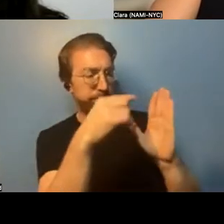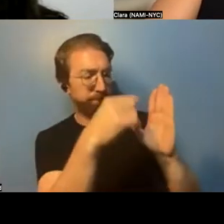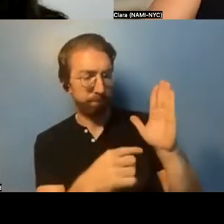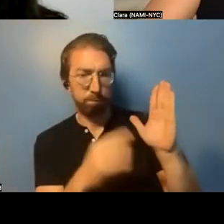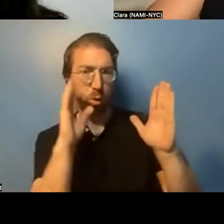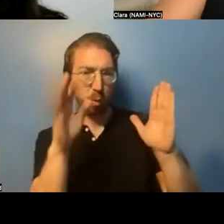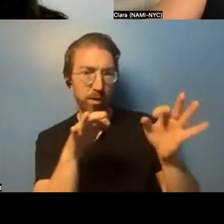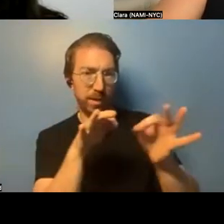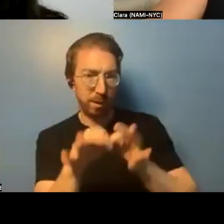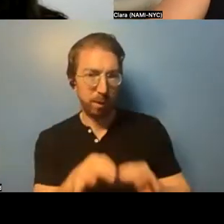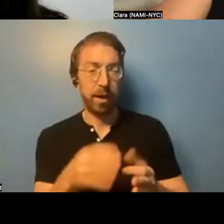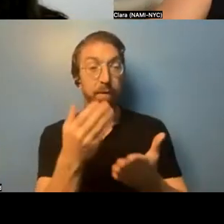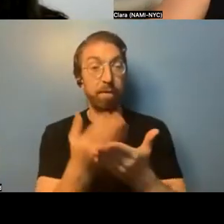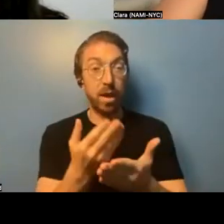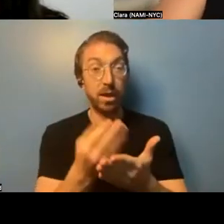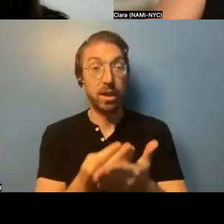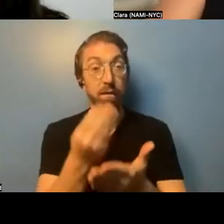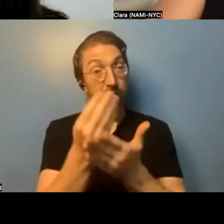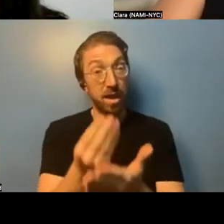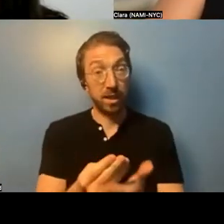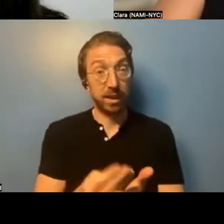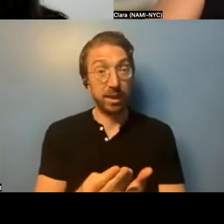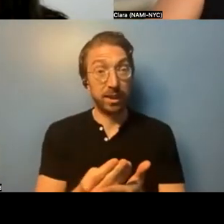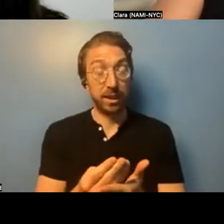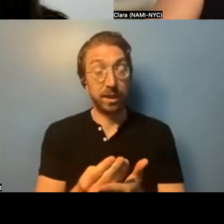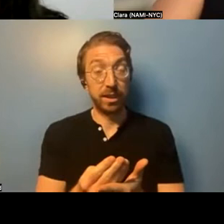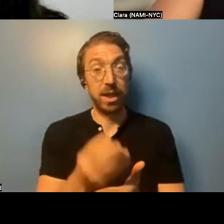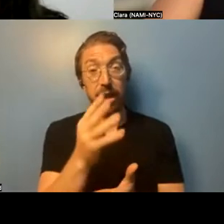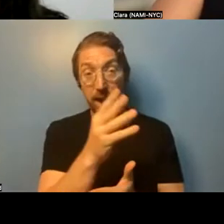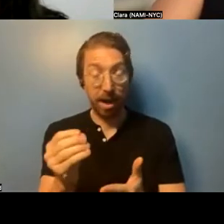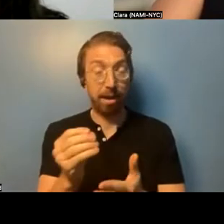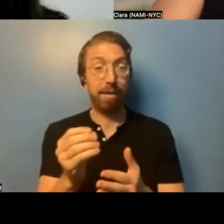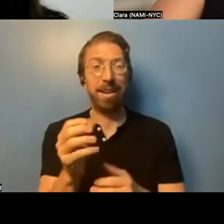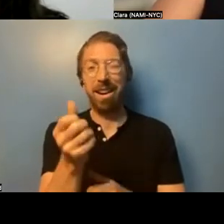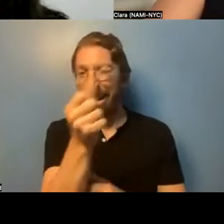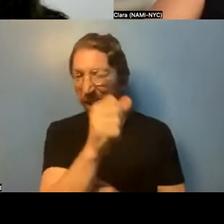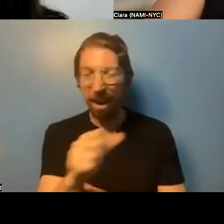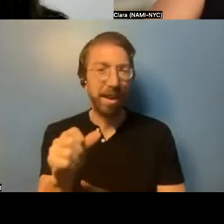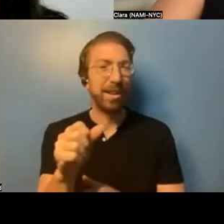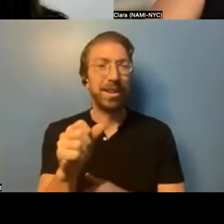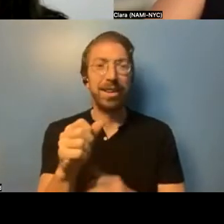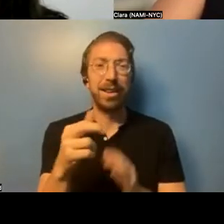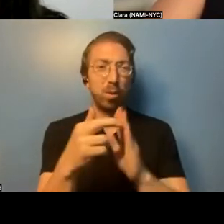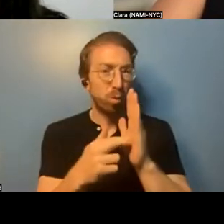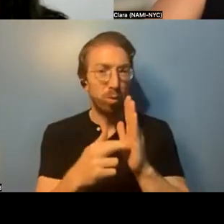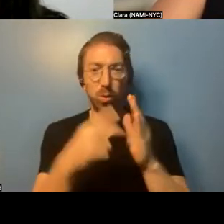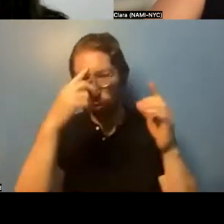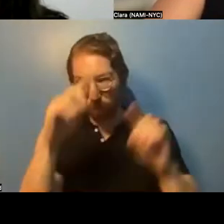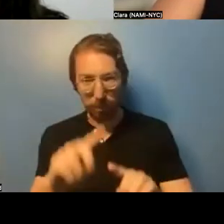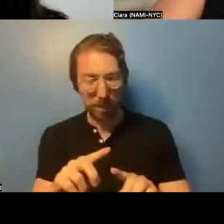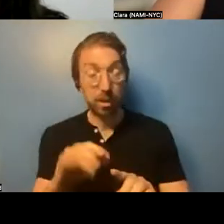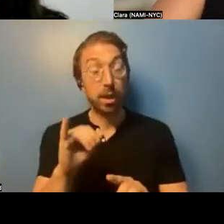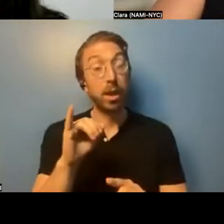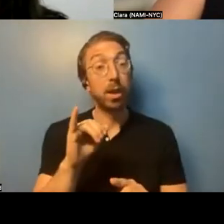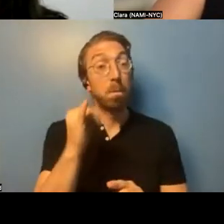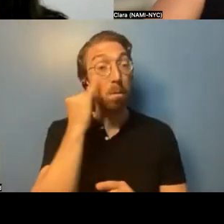housing, as well as any applicable regulatory agreements. So if you are a tenant in permanent supportive housing, stay